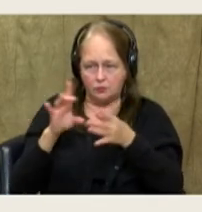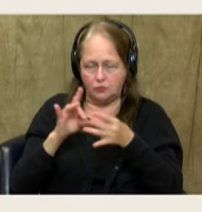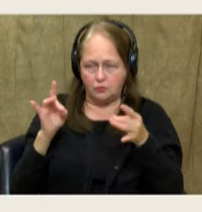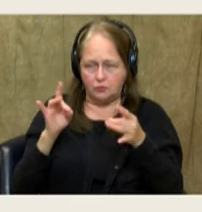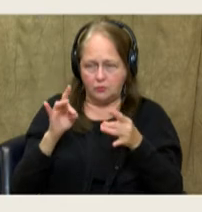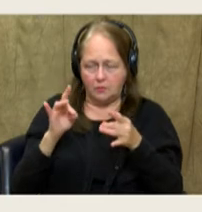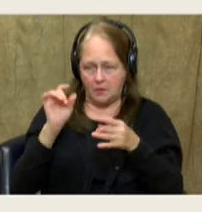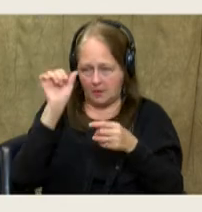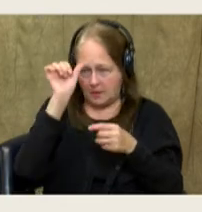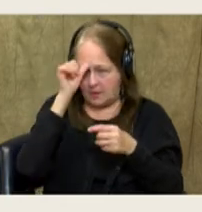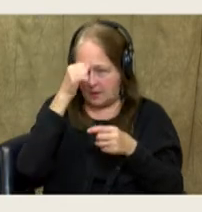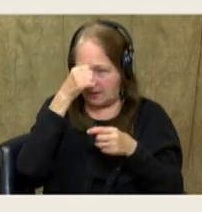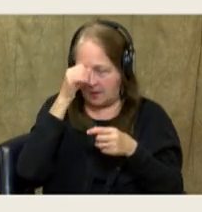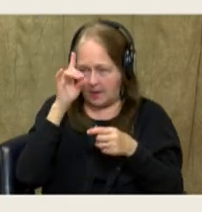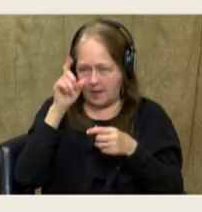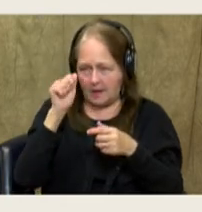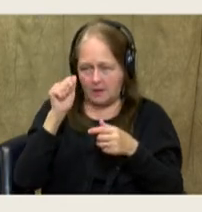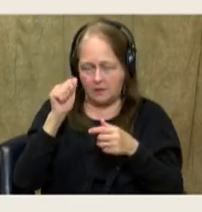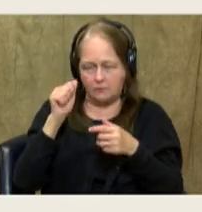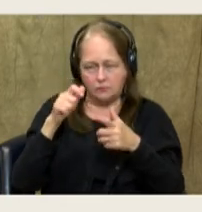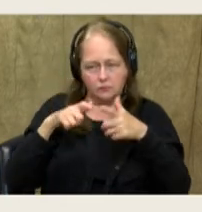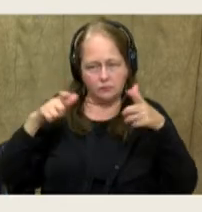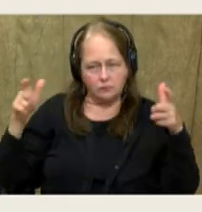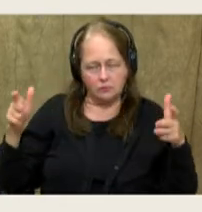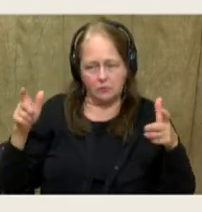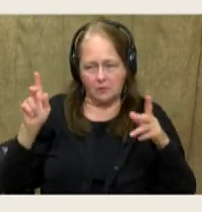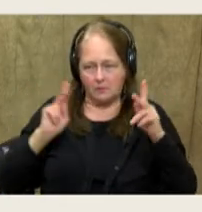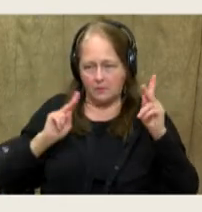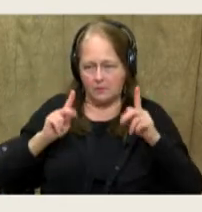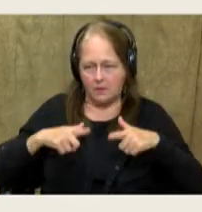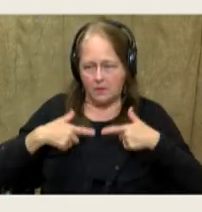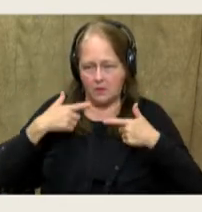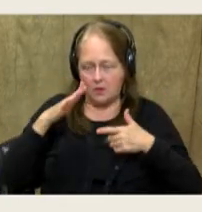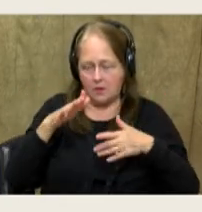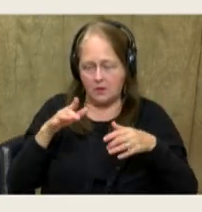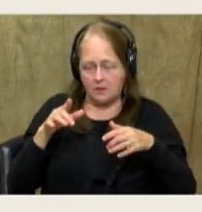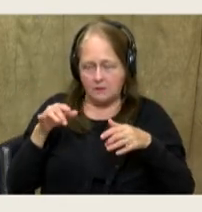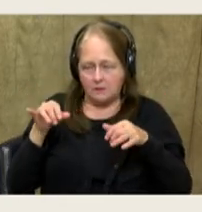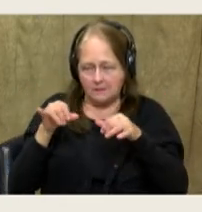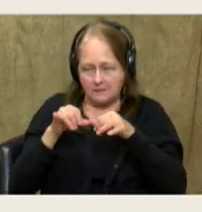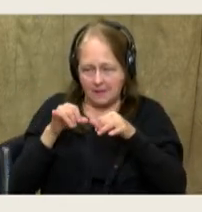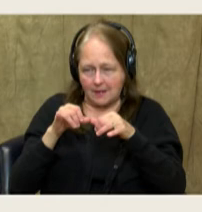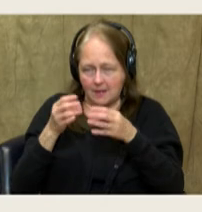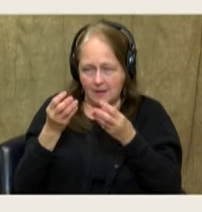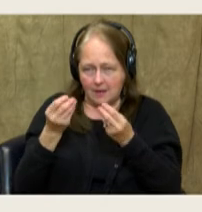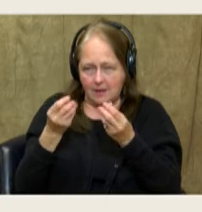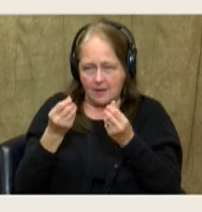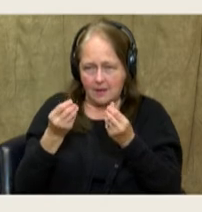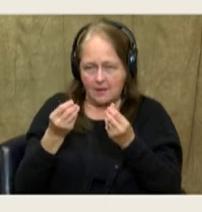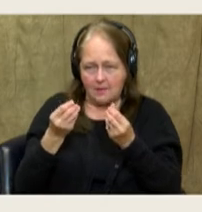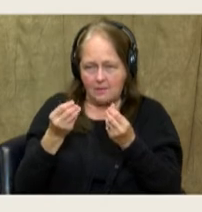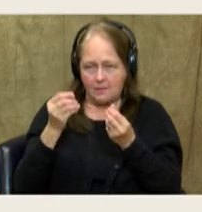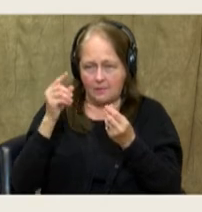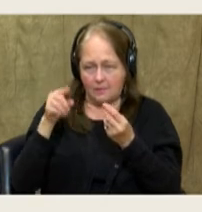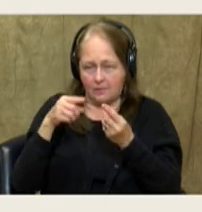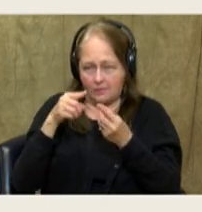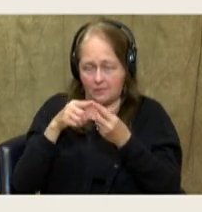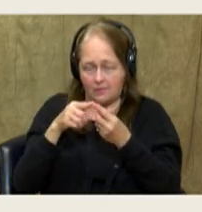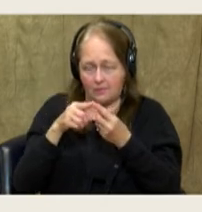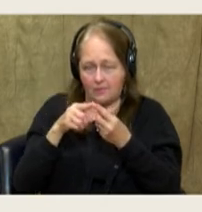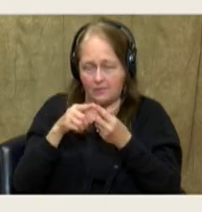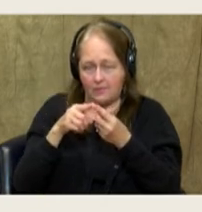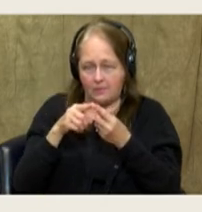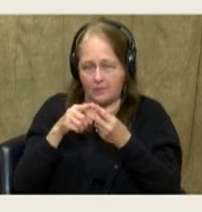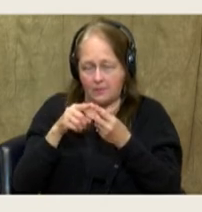India's population. Let's take a look at that. For the size of its land, look at its population. According to this, and again, this is